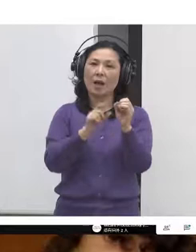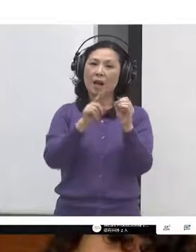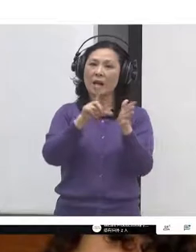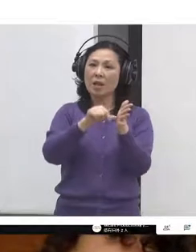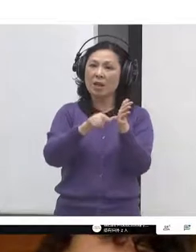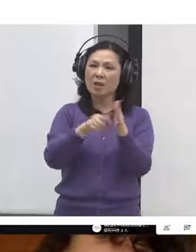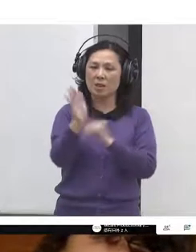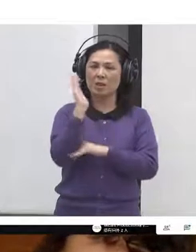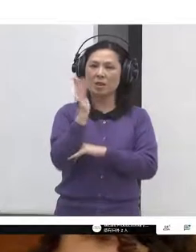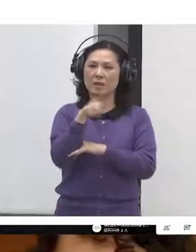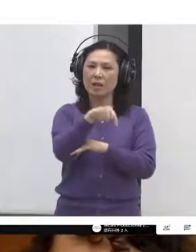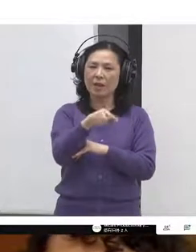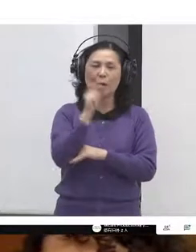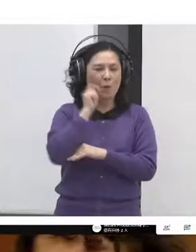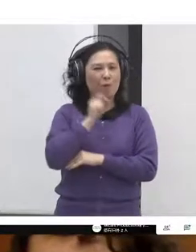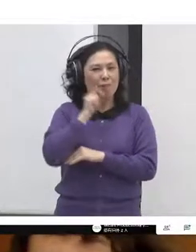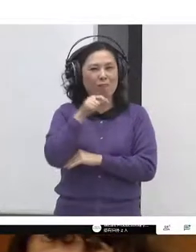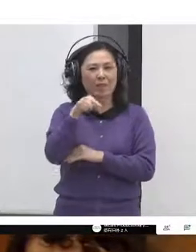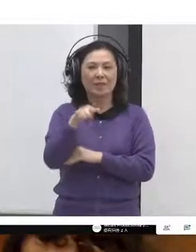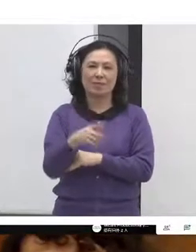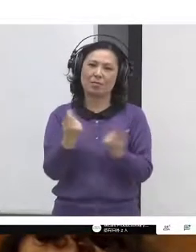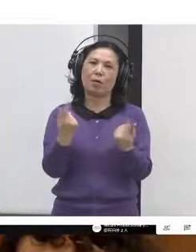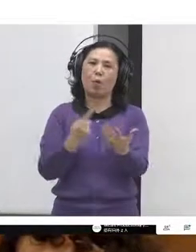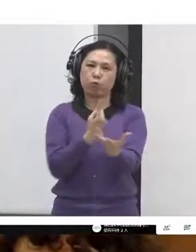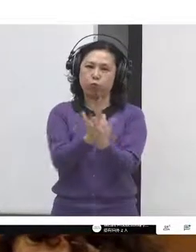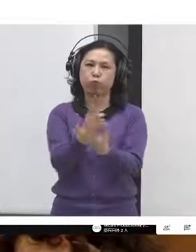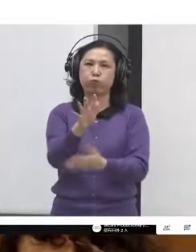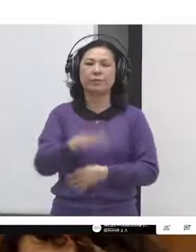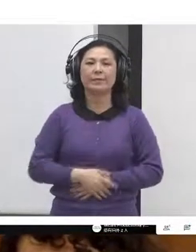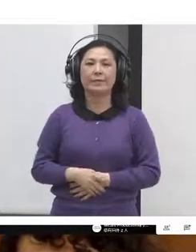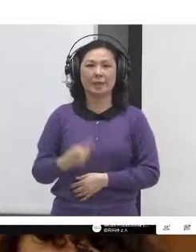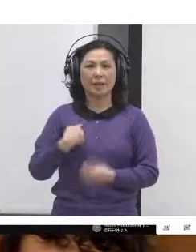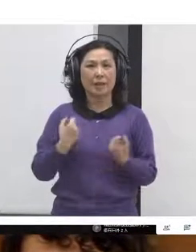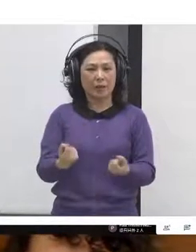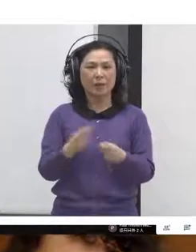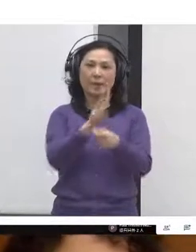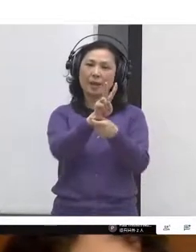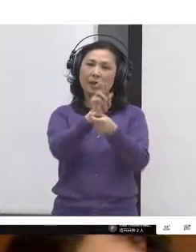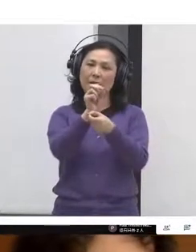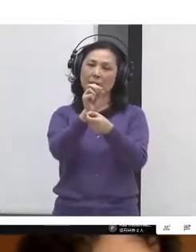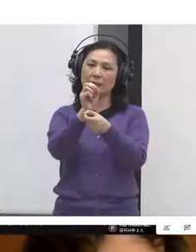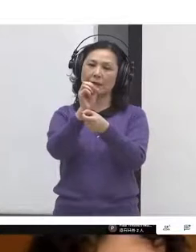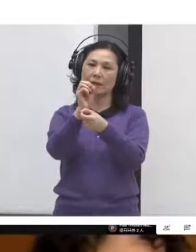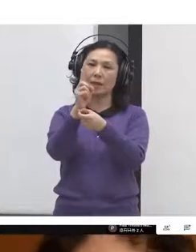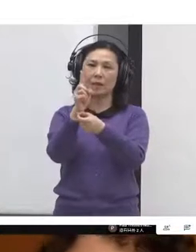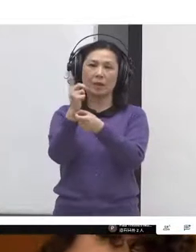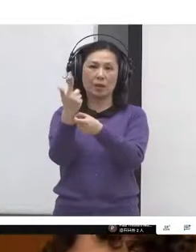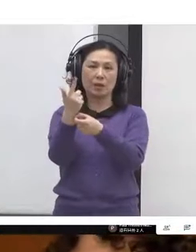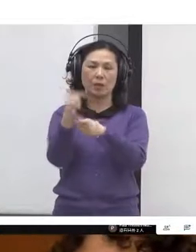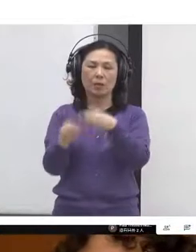I went in on September 26, and I left that hearing on September 27.